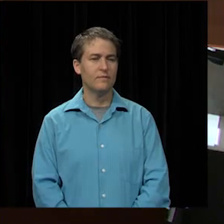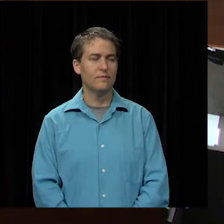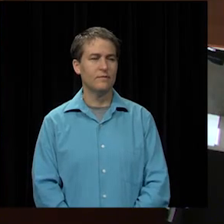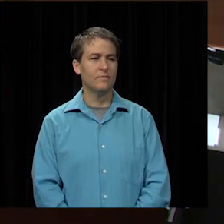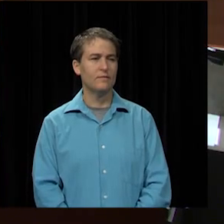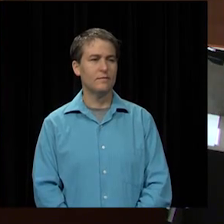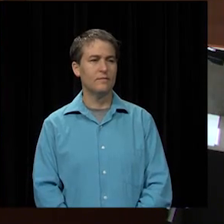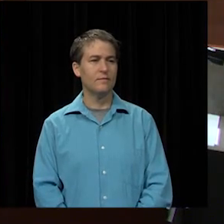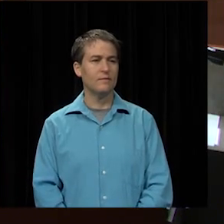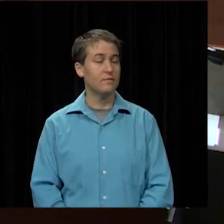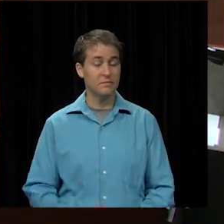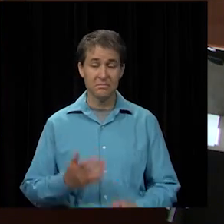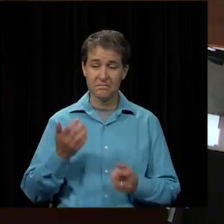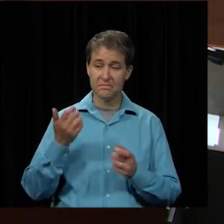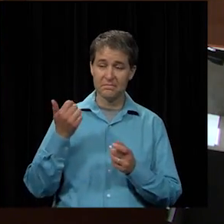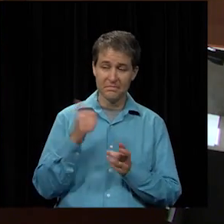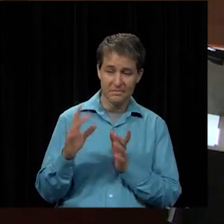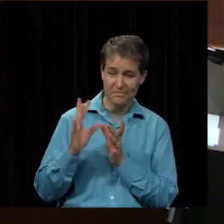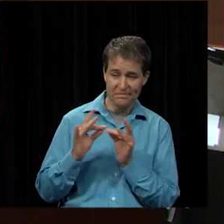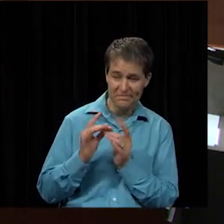Any words you want to share?